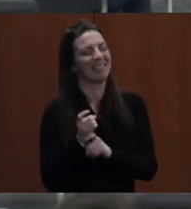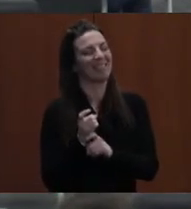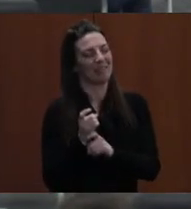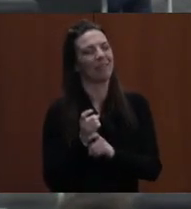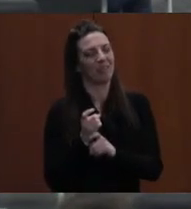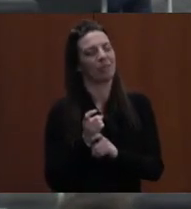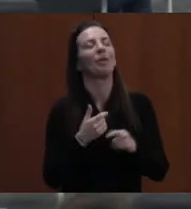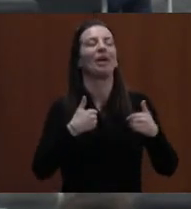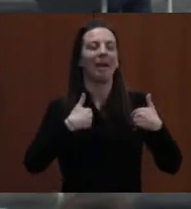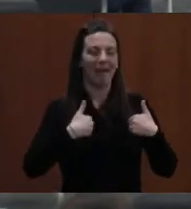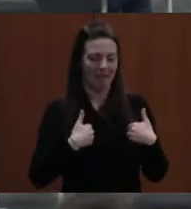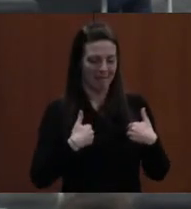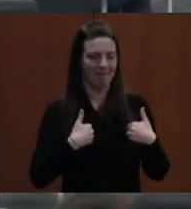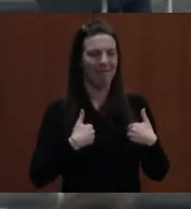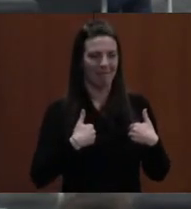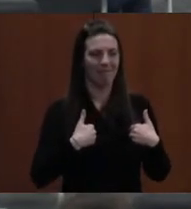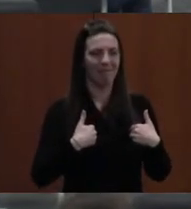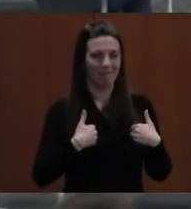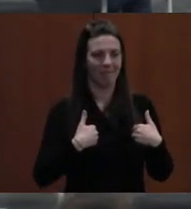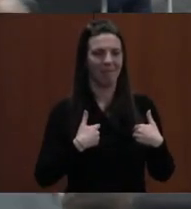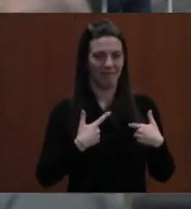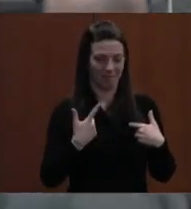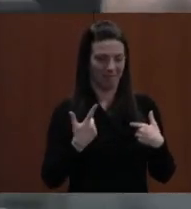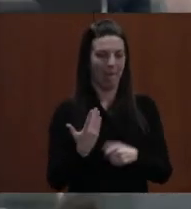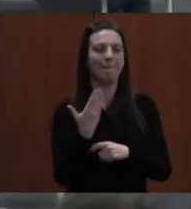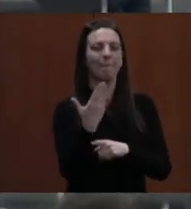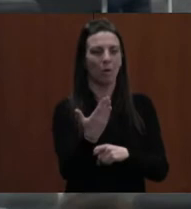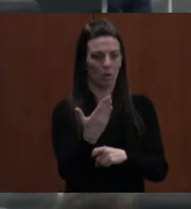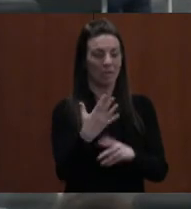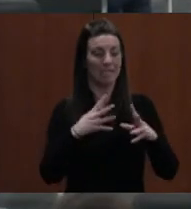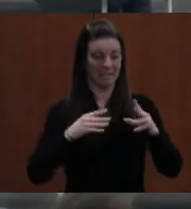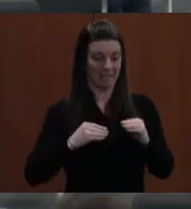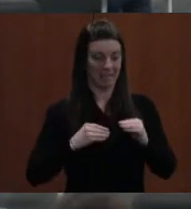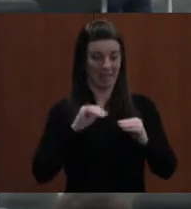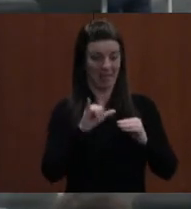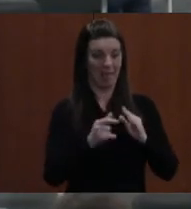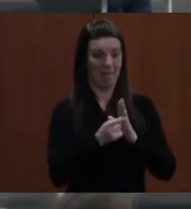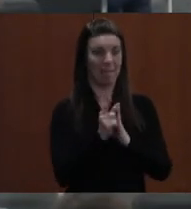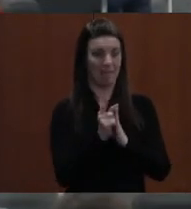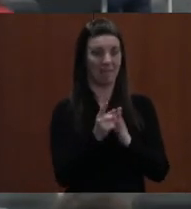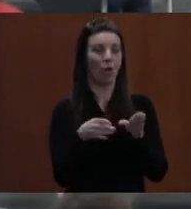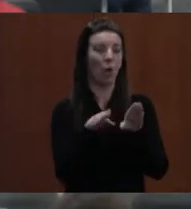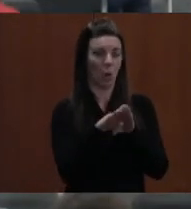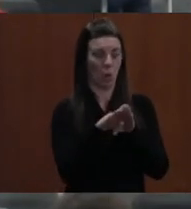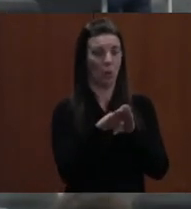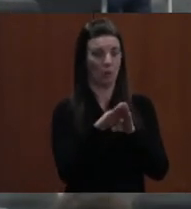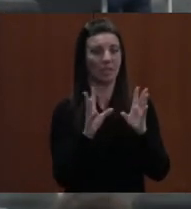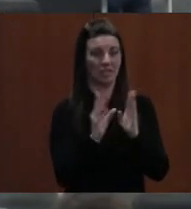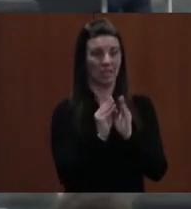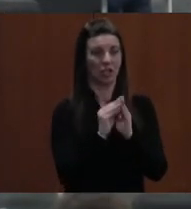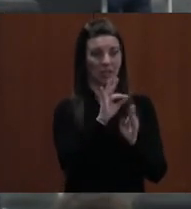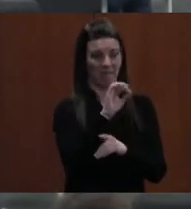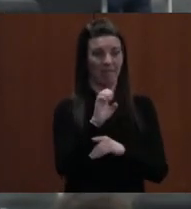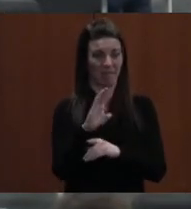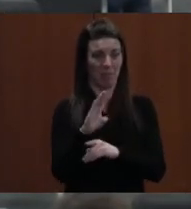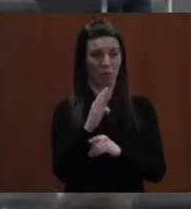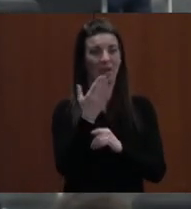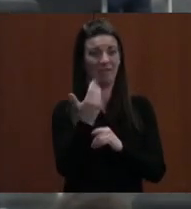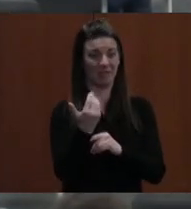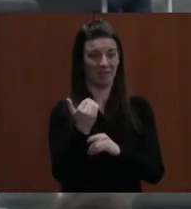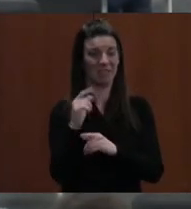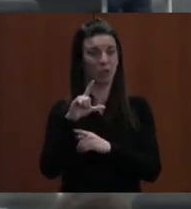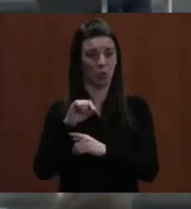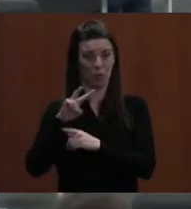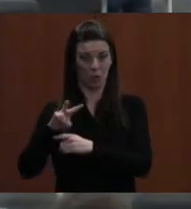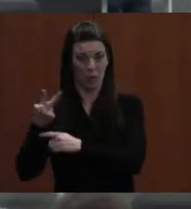So we have a motion to accept the minutes of the closed session of February 15, 2022, and a